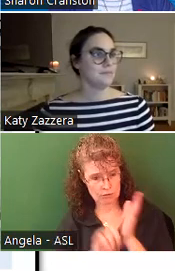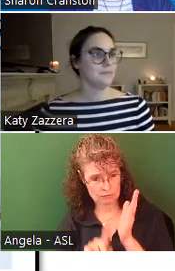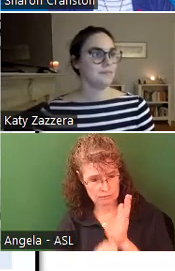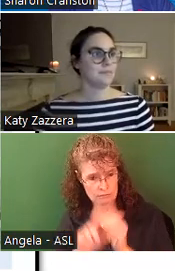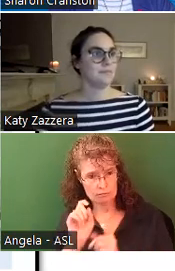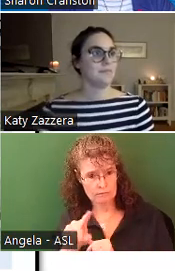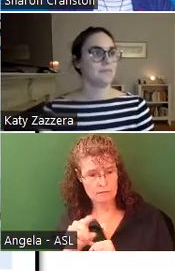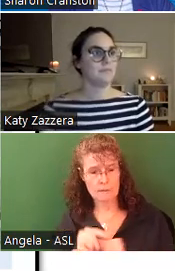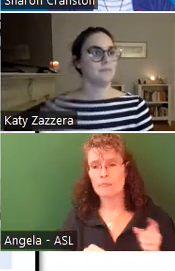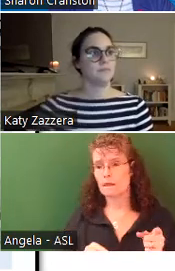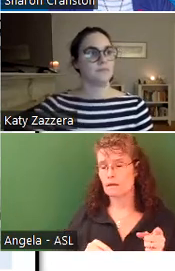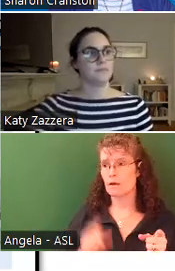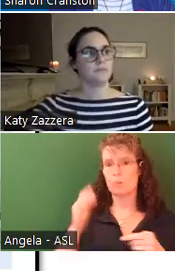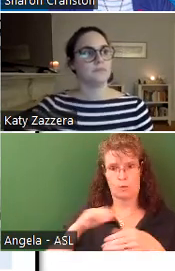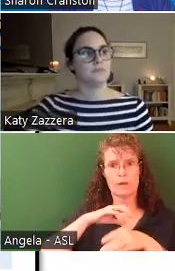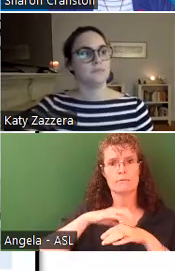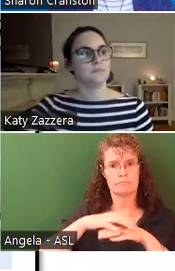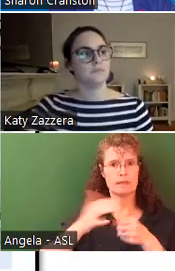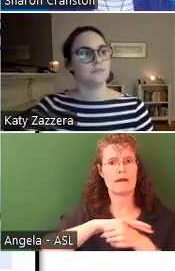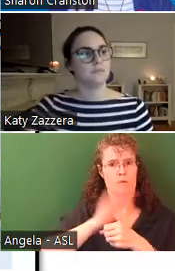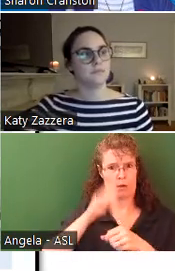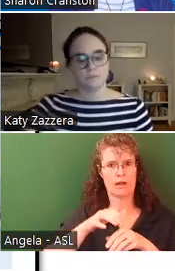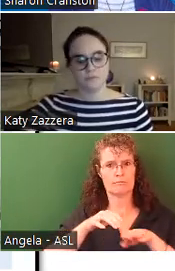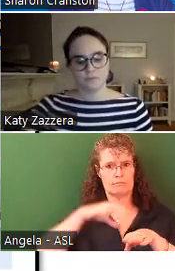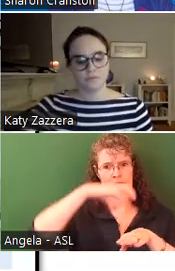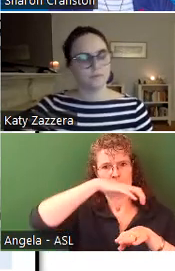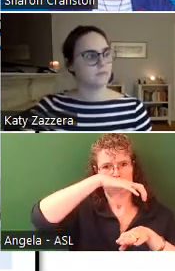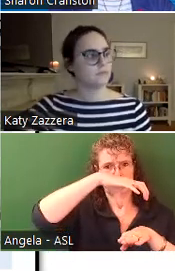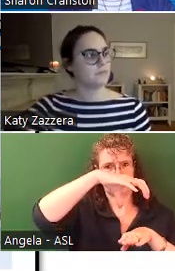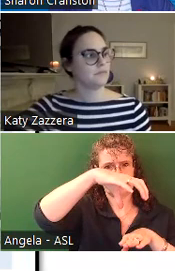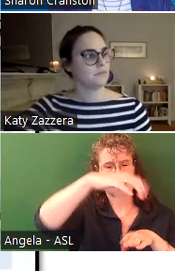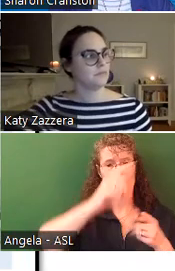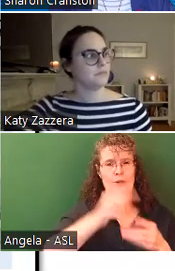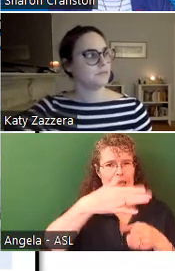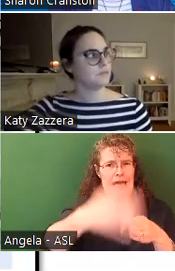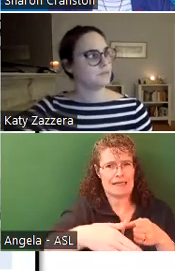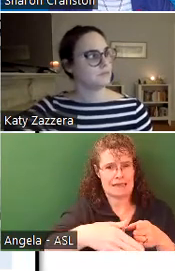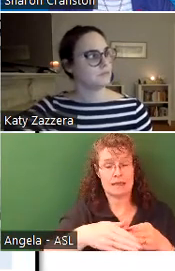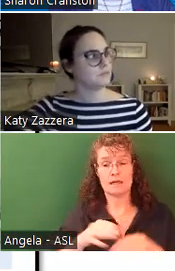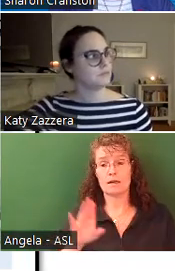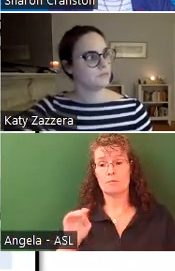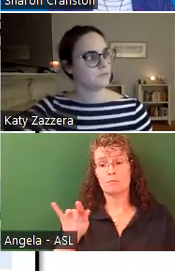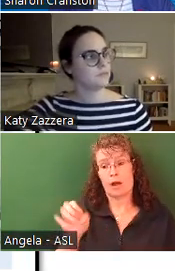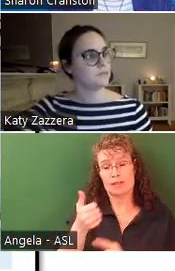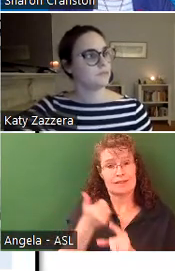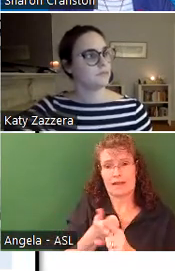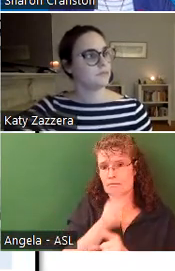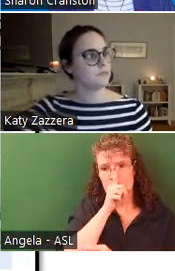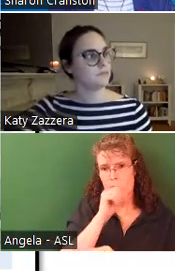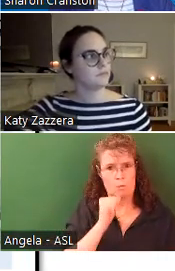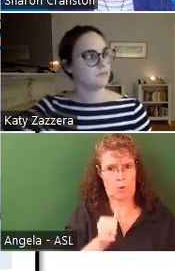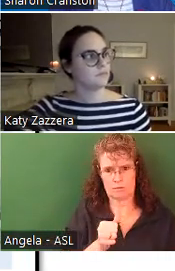The walkway will be covered down to the end of the gangway, but on the barge itself, it won't be covered.